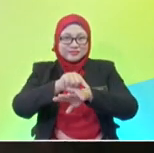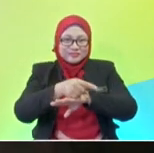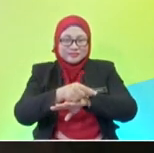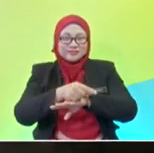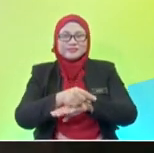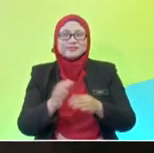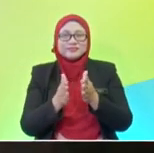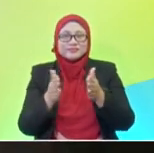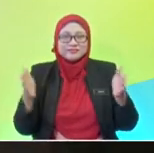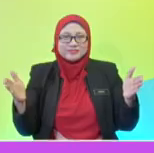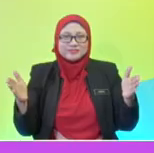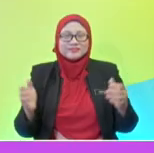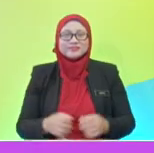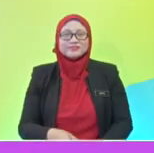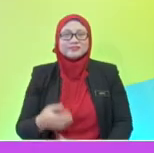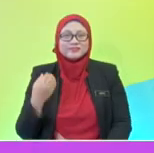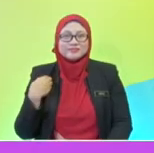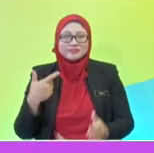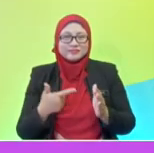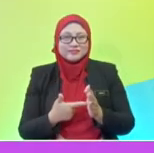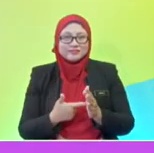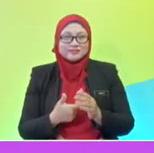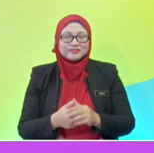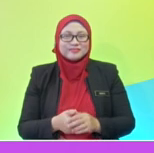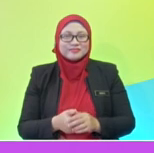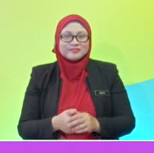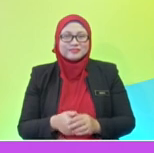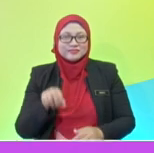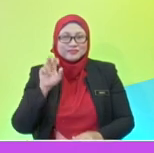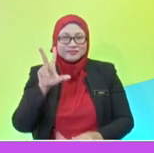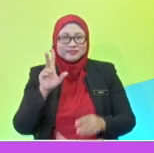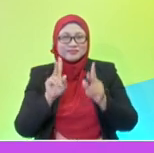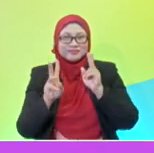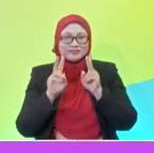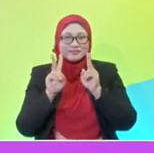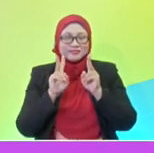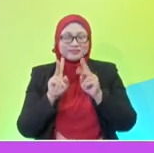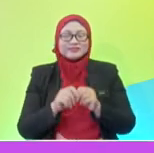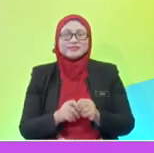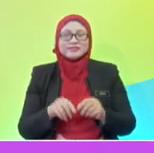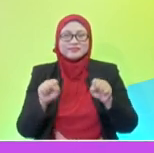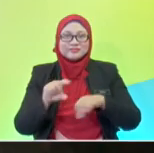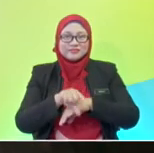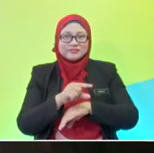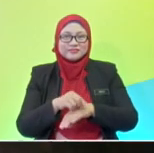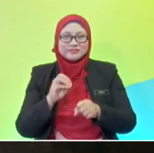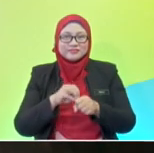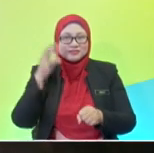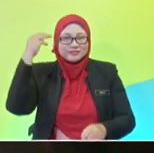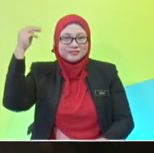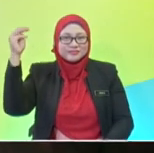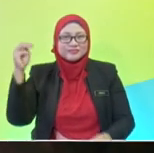the three words to help our kids to use in their dream planet. Okay, let us ask Ashwita,